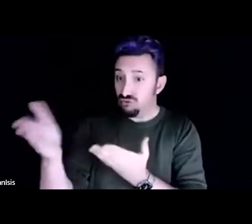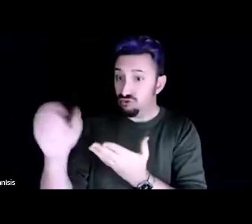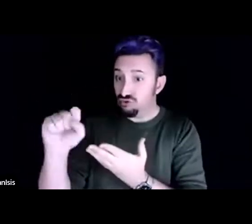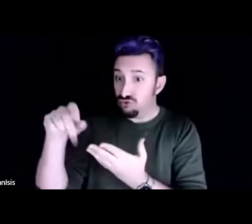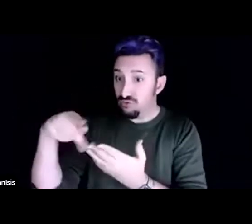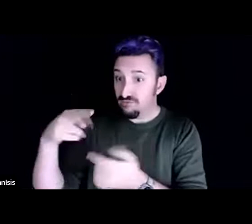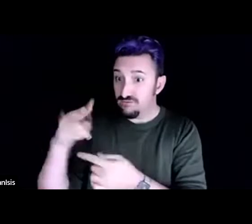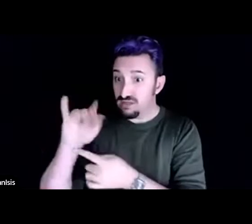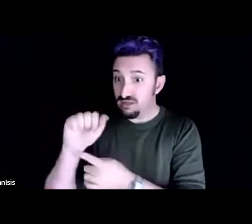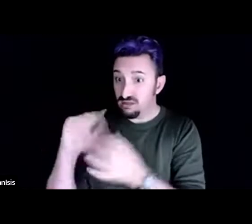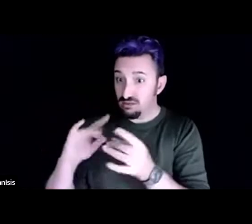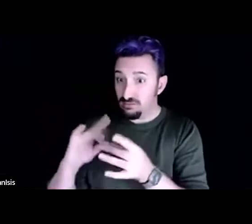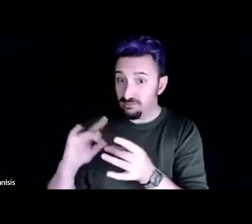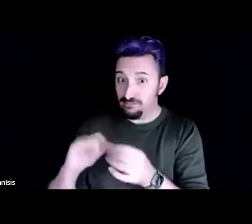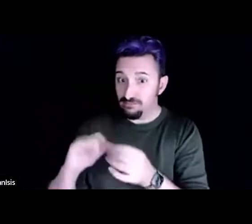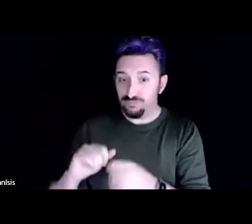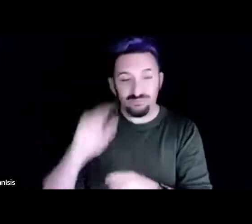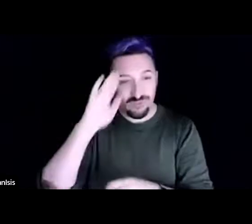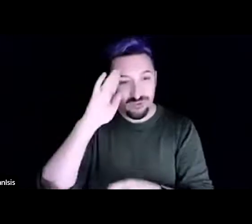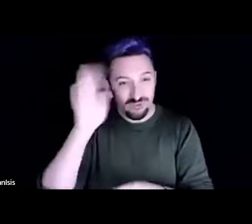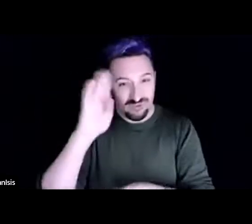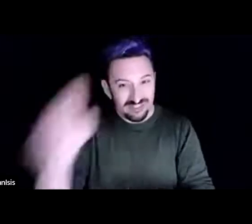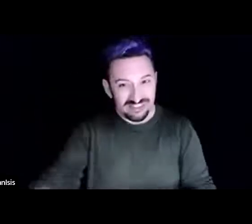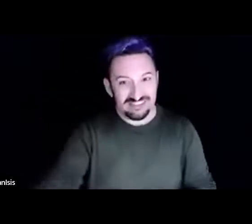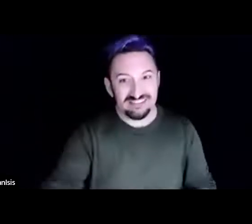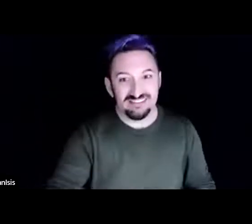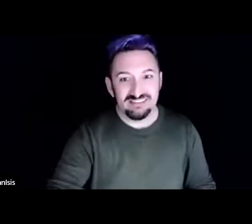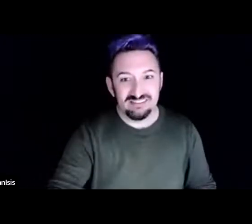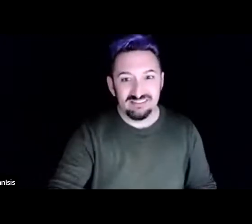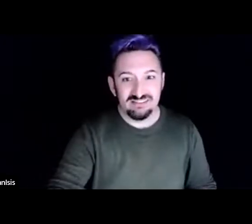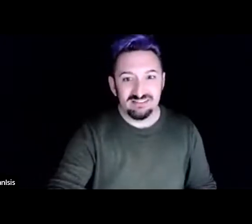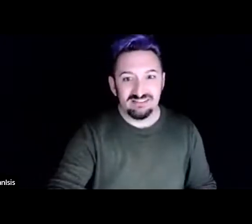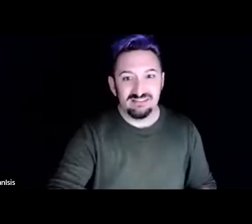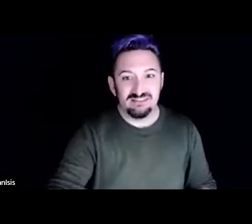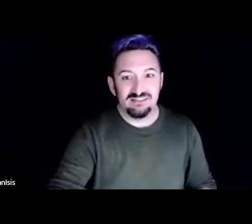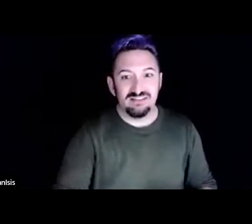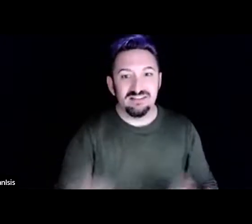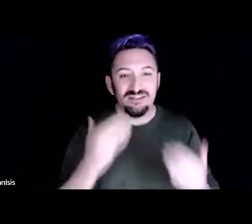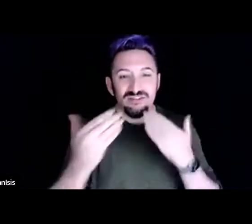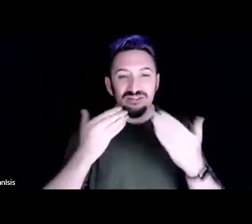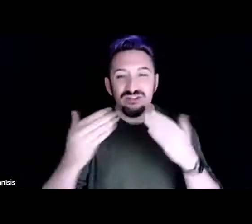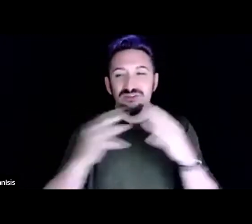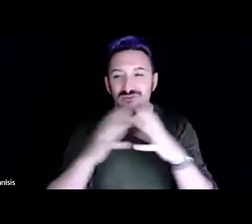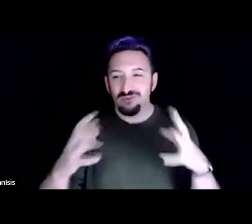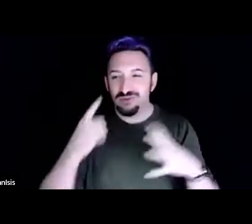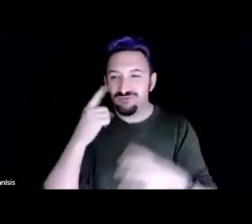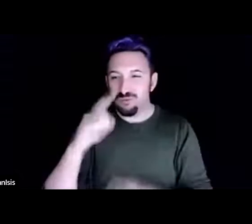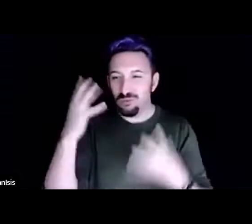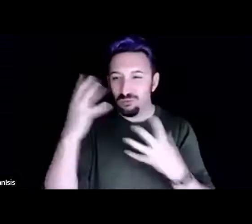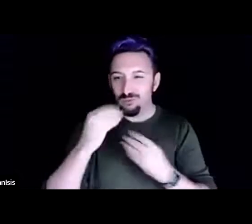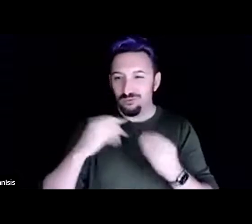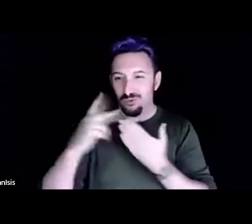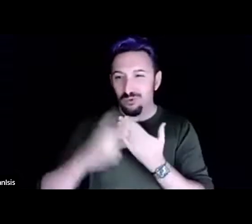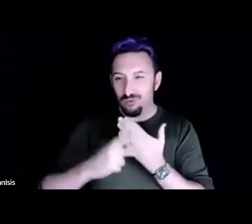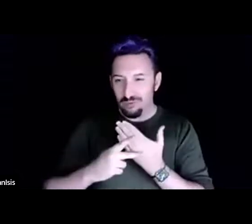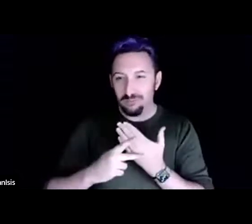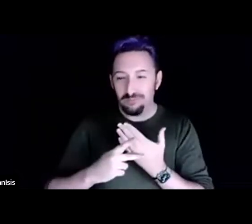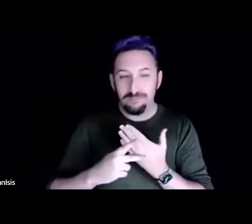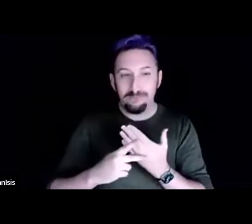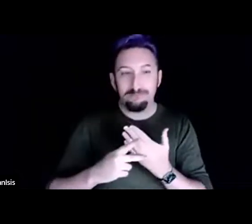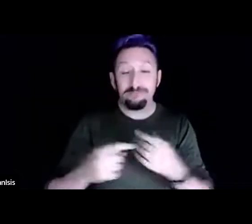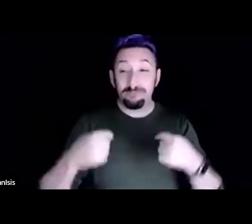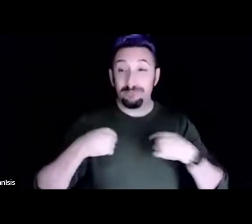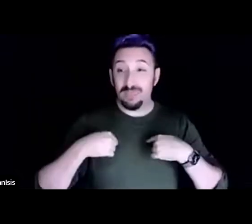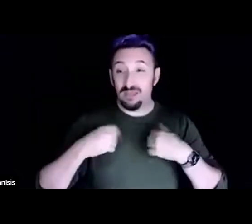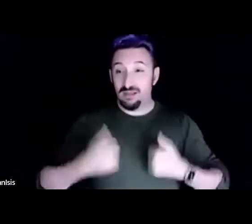um thank you all so much for this beautiful program um i'm in maine um